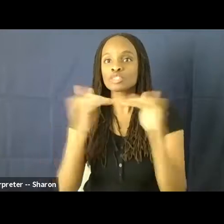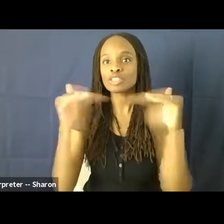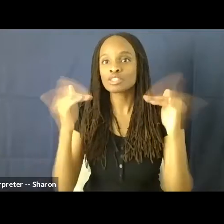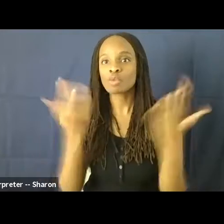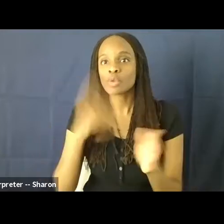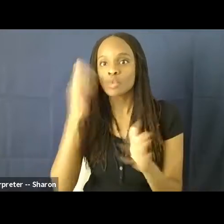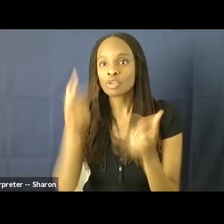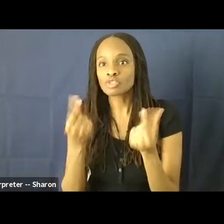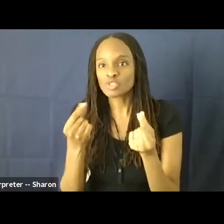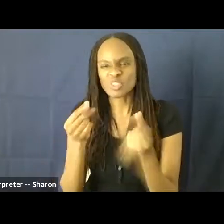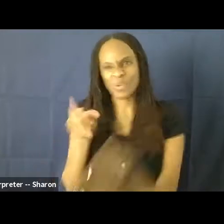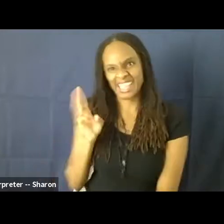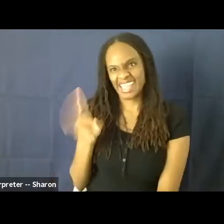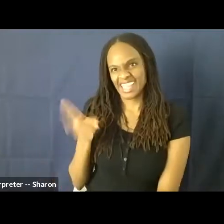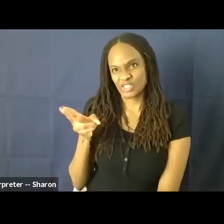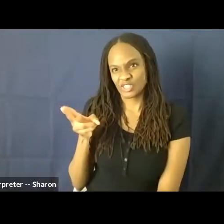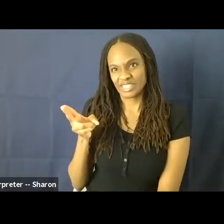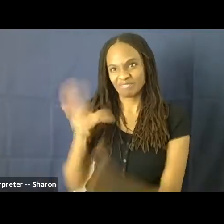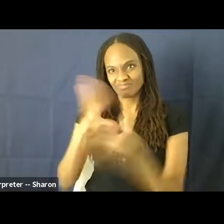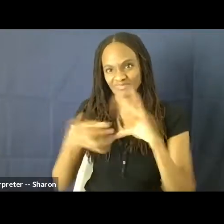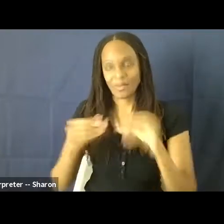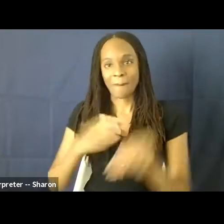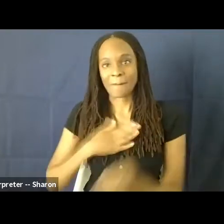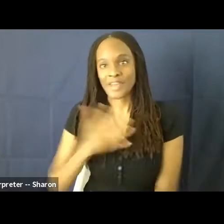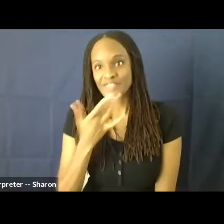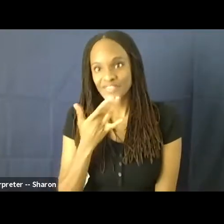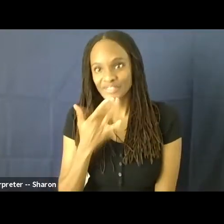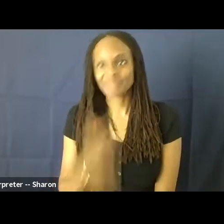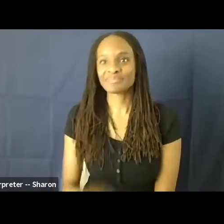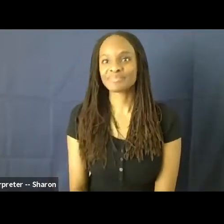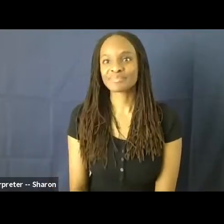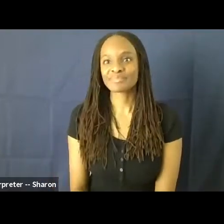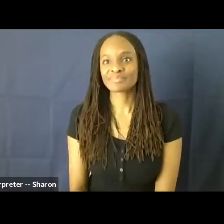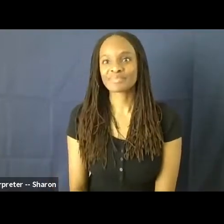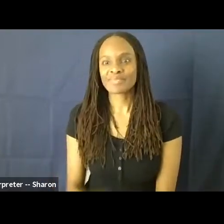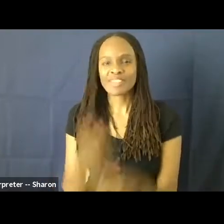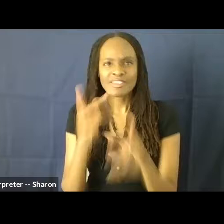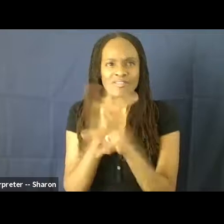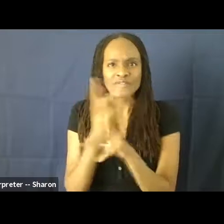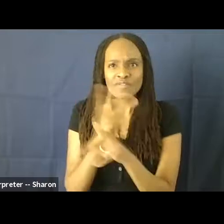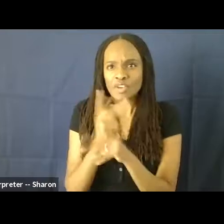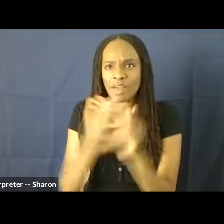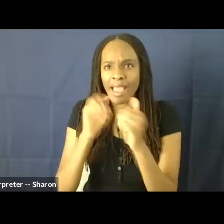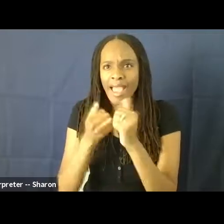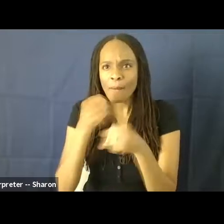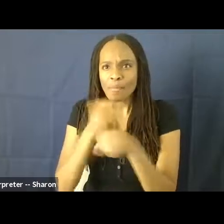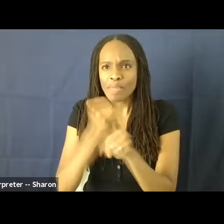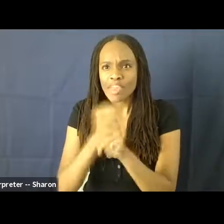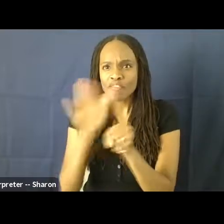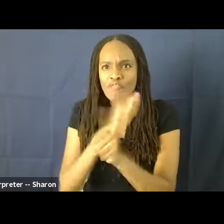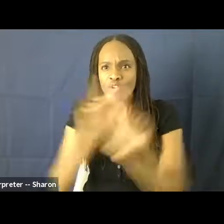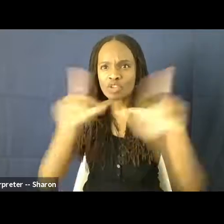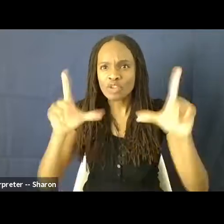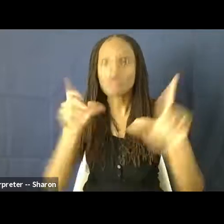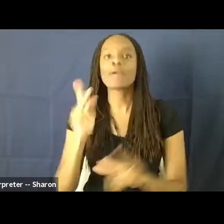bit of a history lesson, my favorite thing as a professor to do, if I can figure out how to make it go full screen. Here we go. A little bit of a history